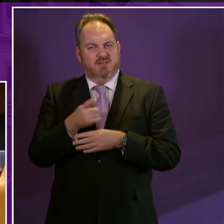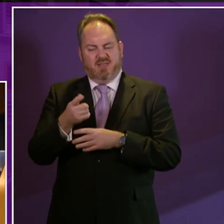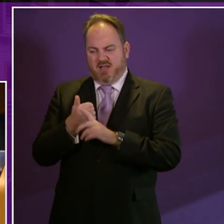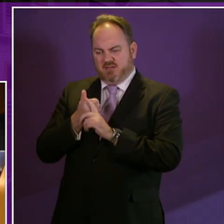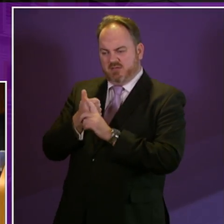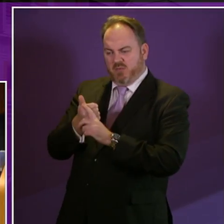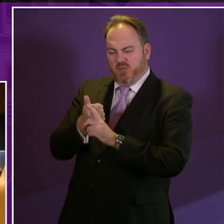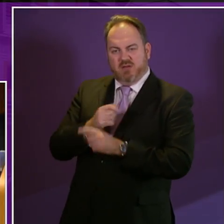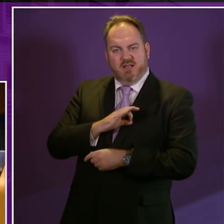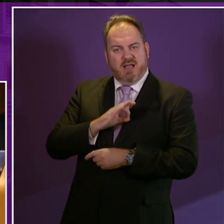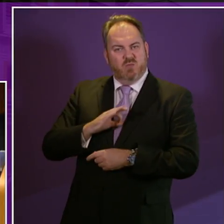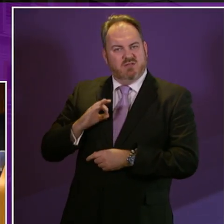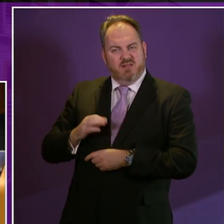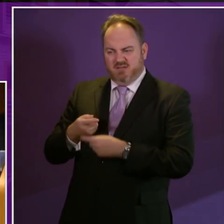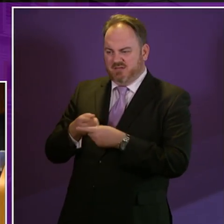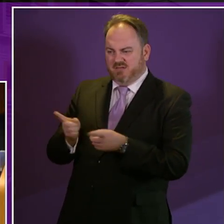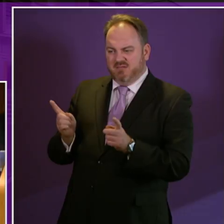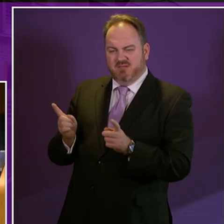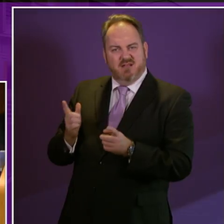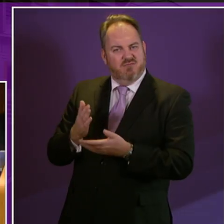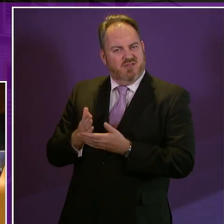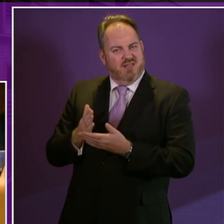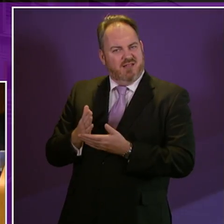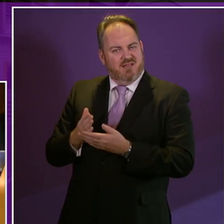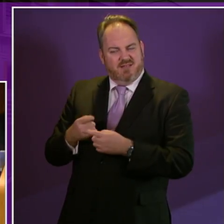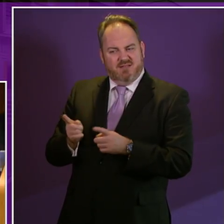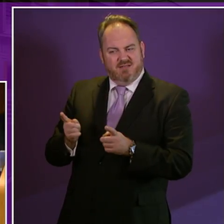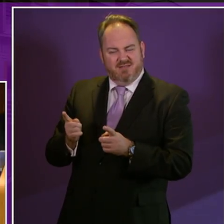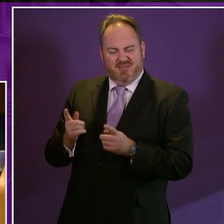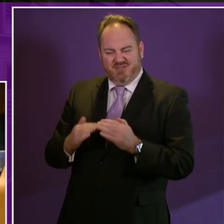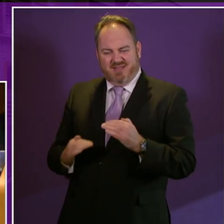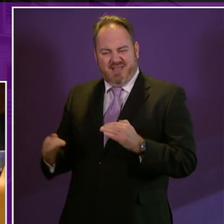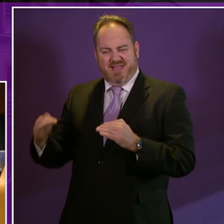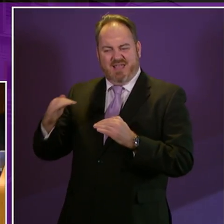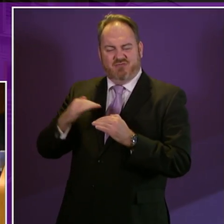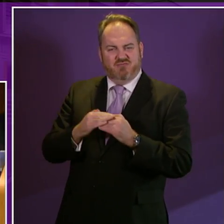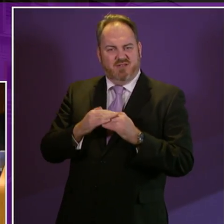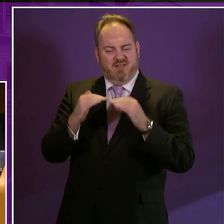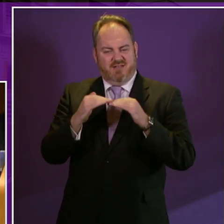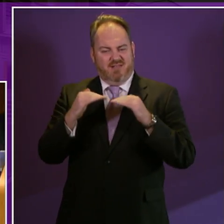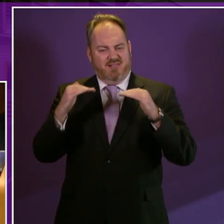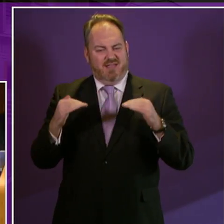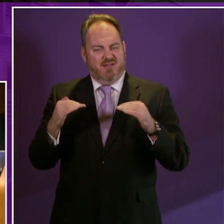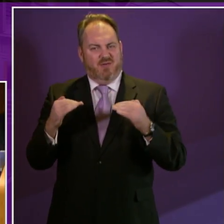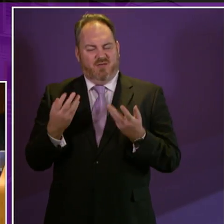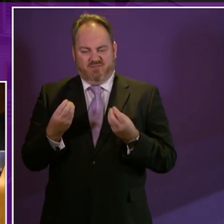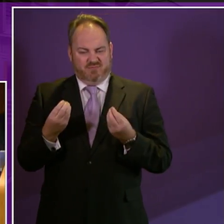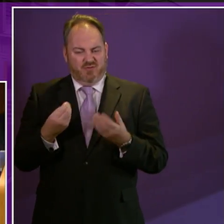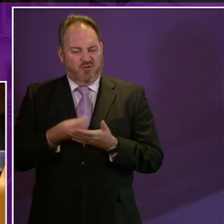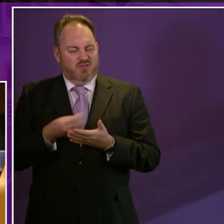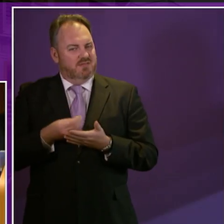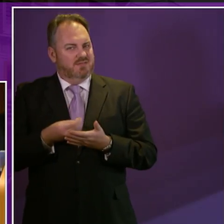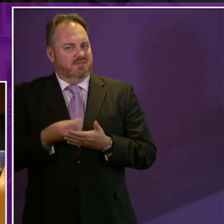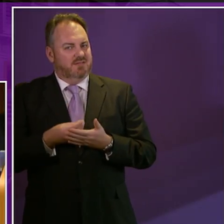so you know I think there are choices within local authorities about the way that they do things the charges